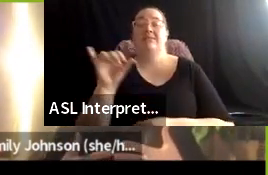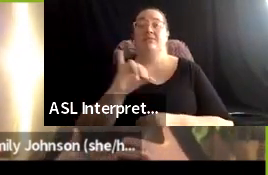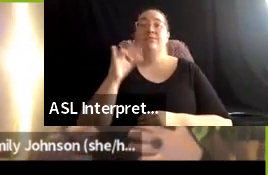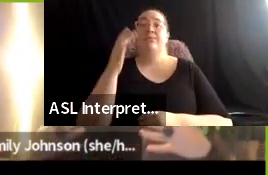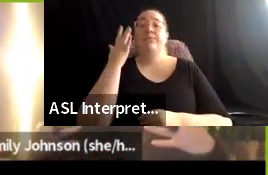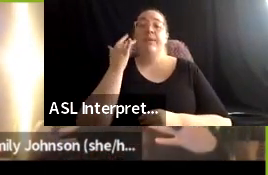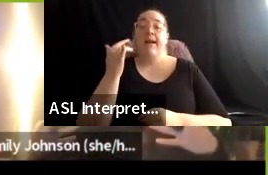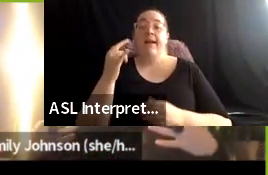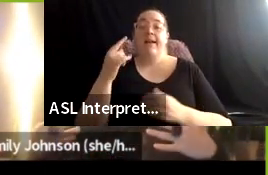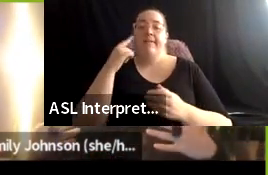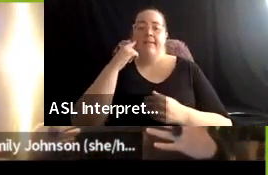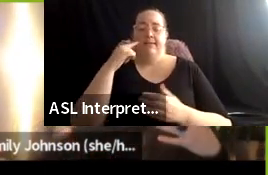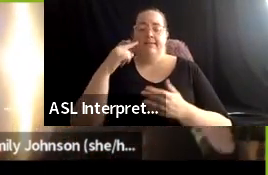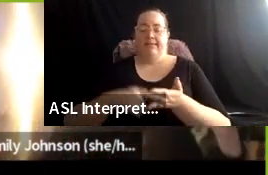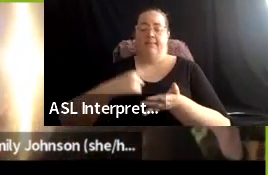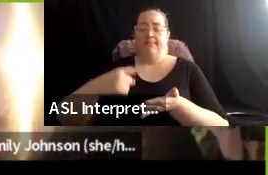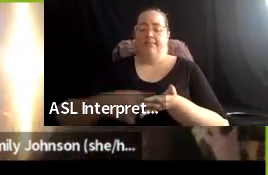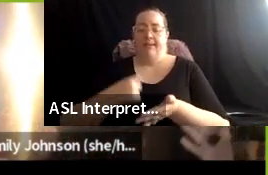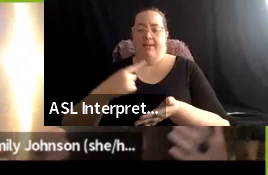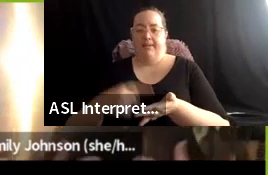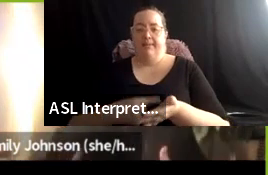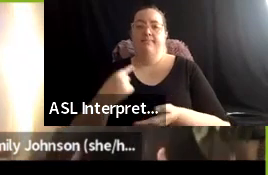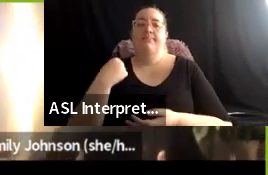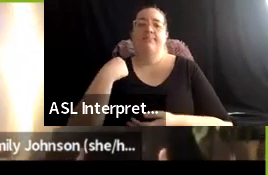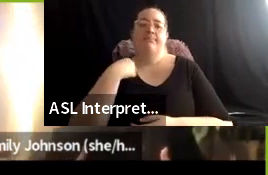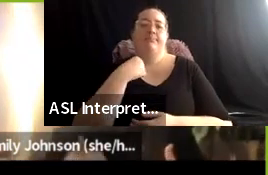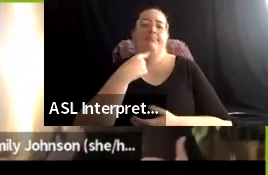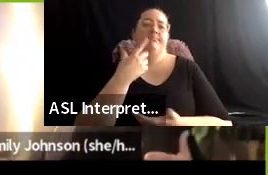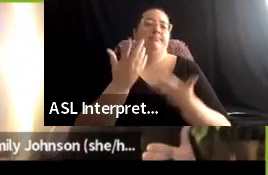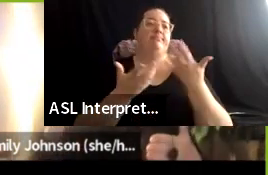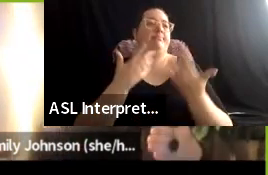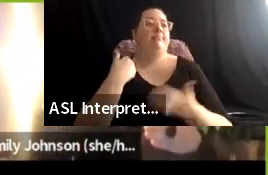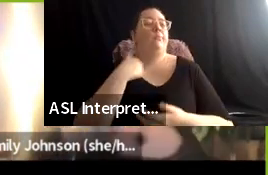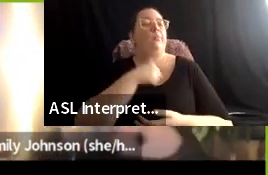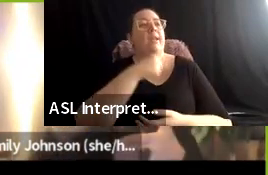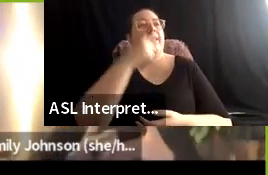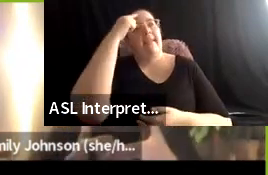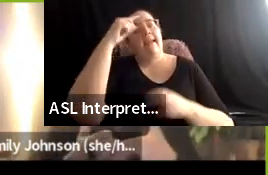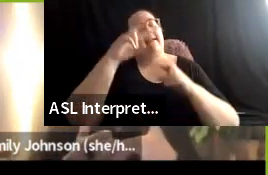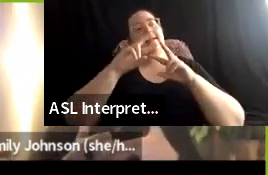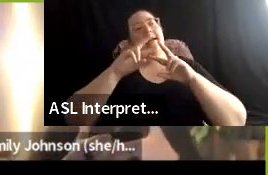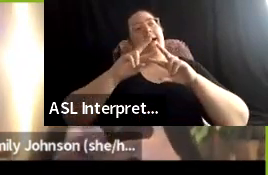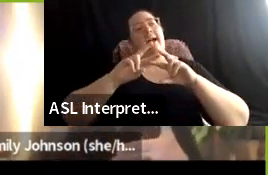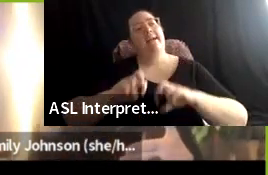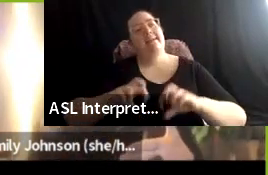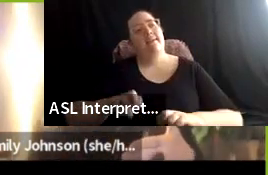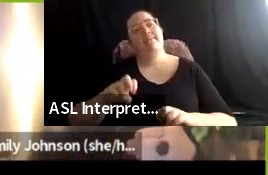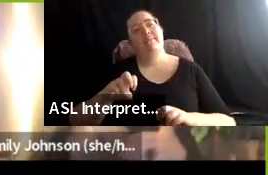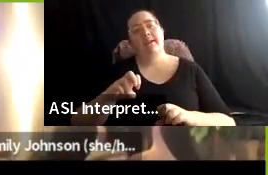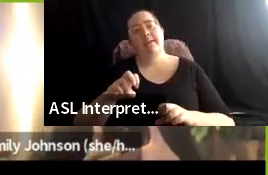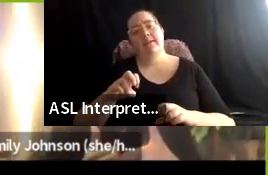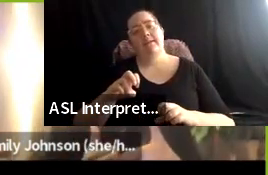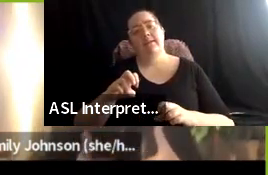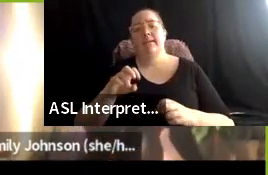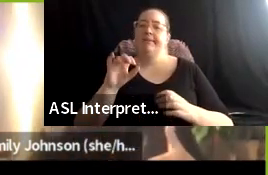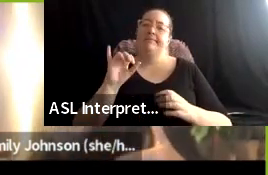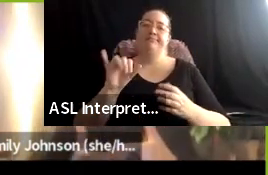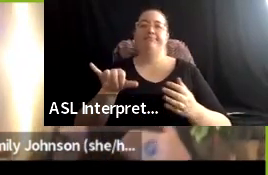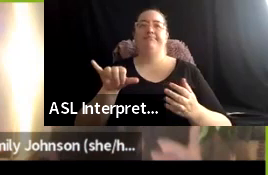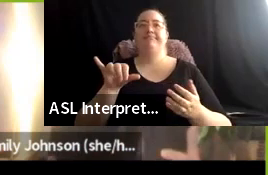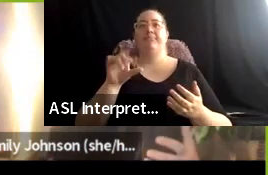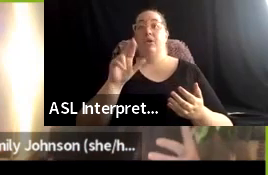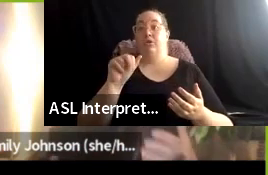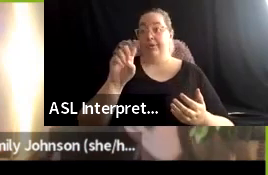that, that we think of assessment as like a, an end grade, or like a, did I do it right?